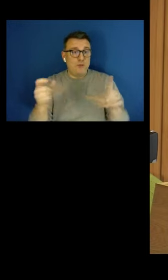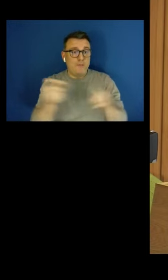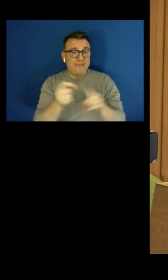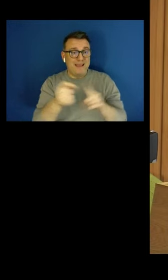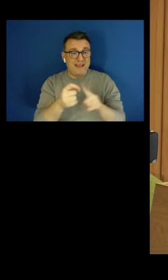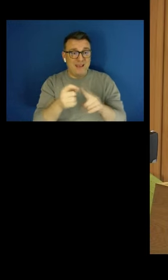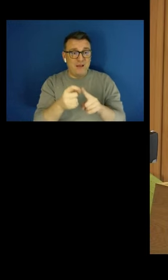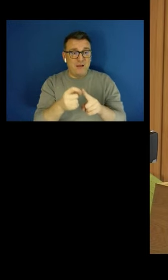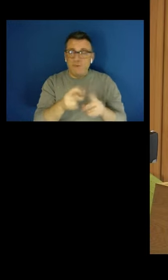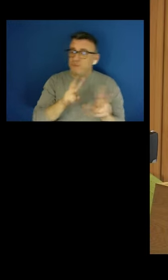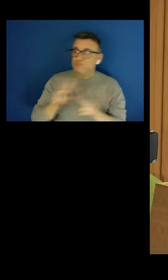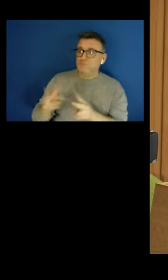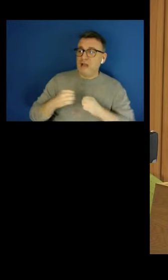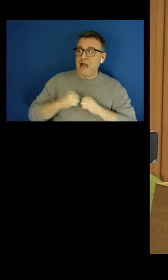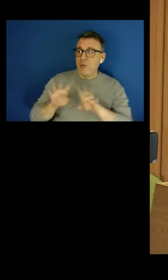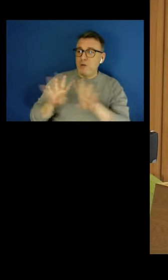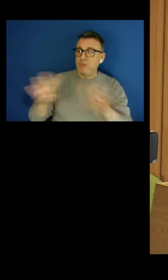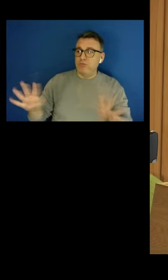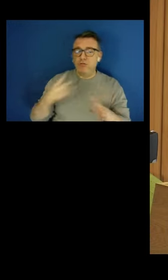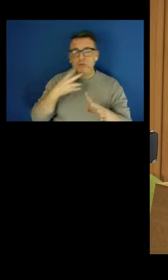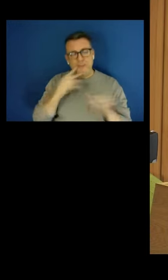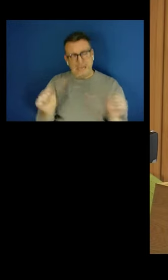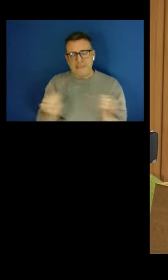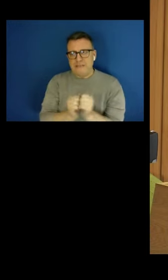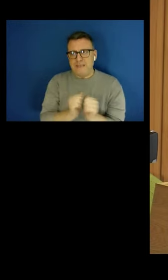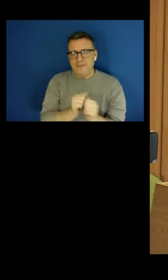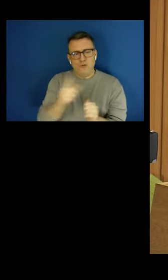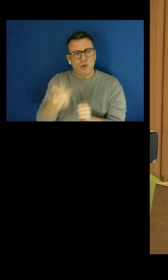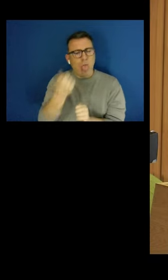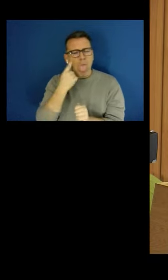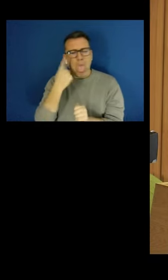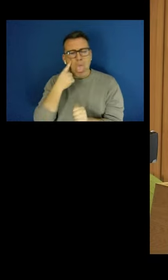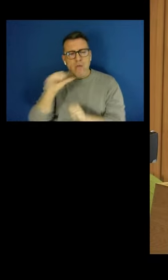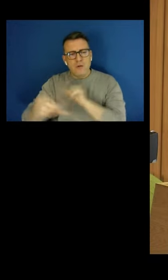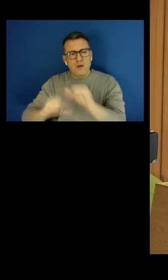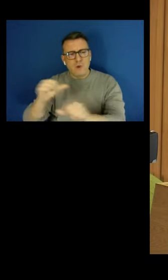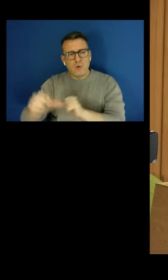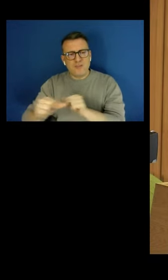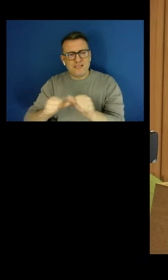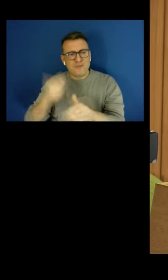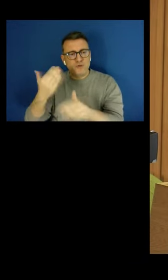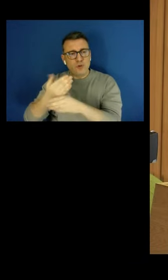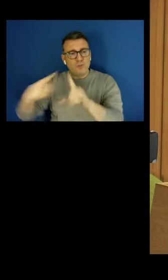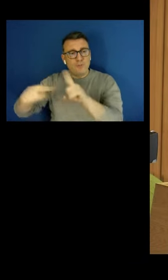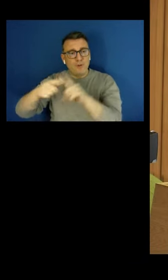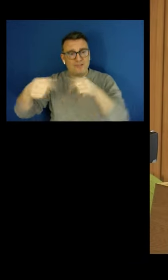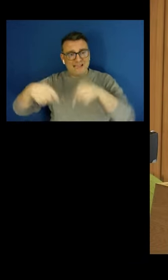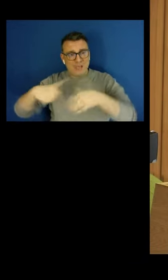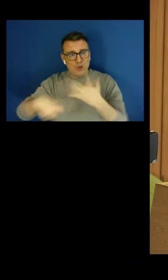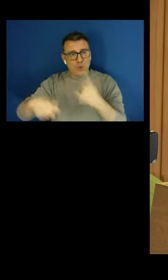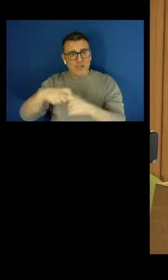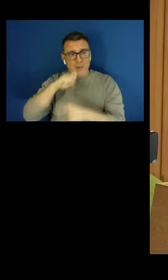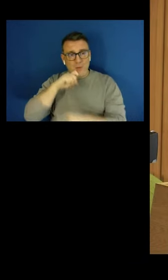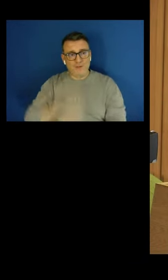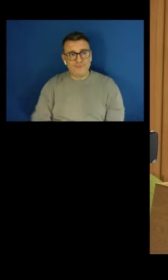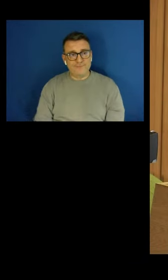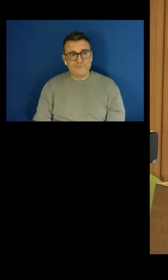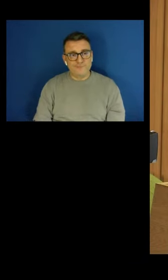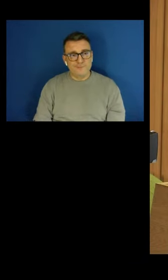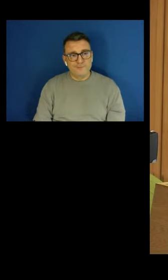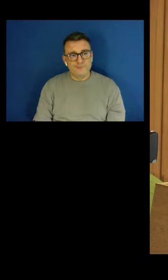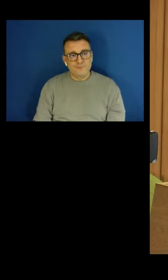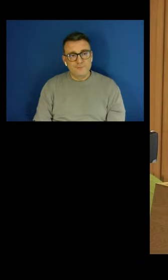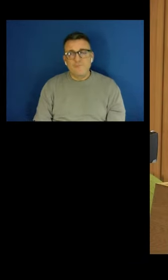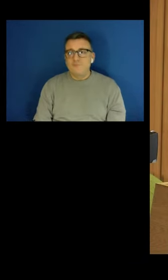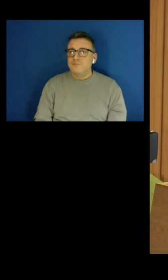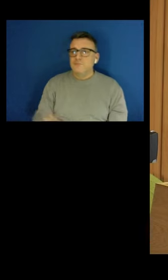to pilot Jobs Plus in the UK. So I think Kirsten's research gives us a really valuable